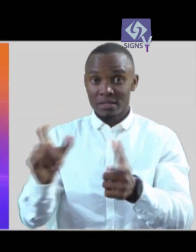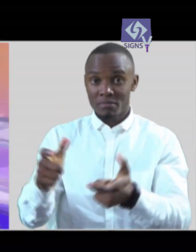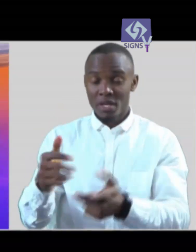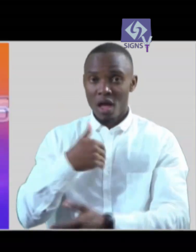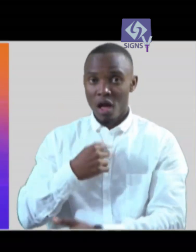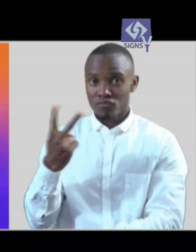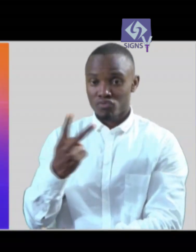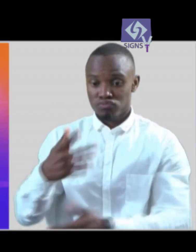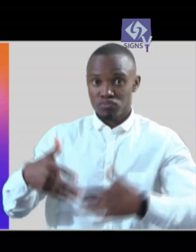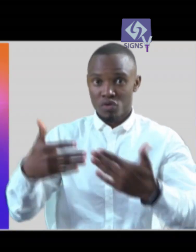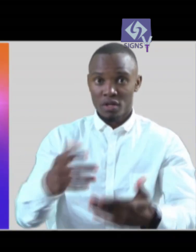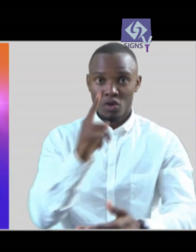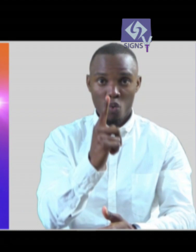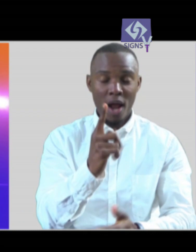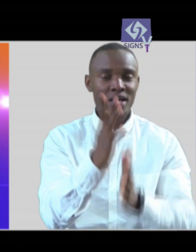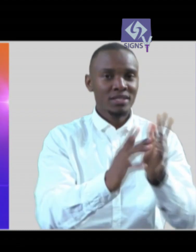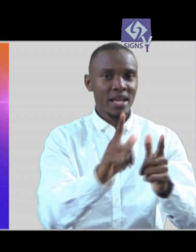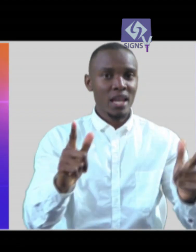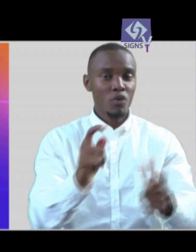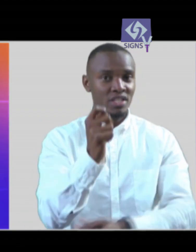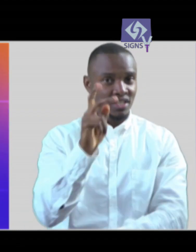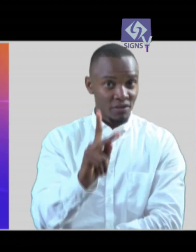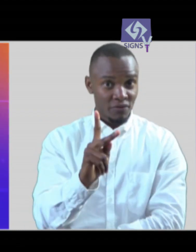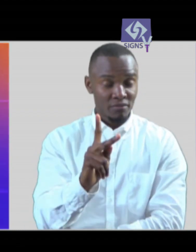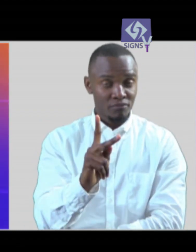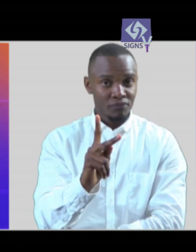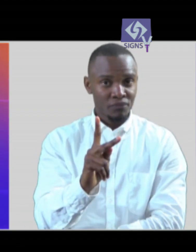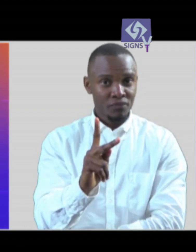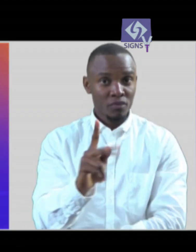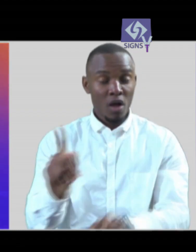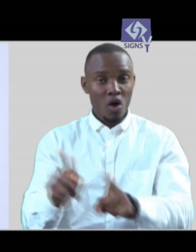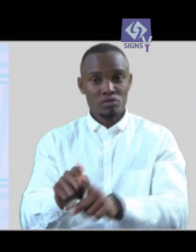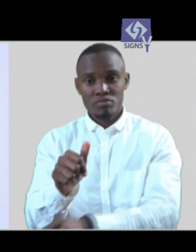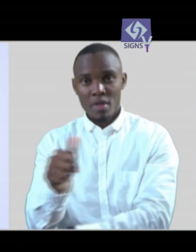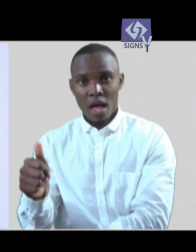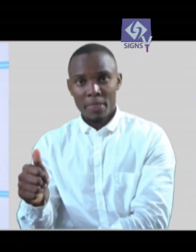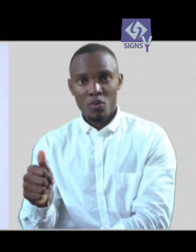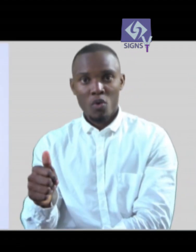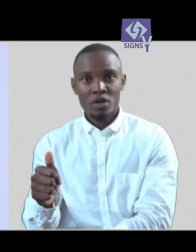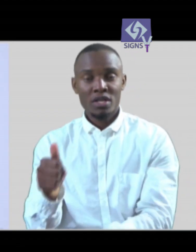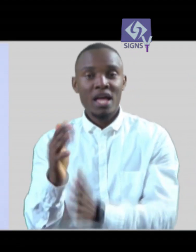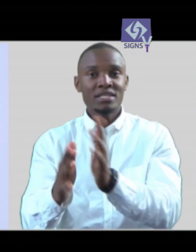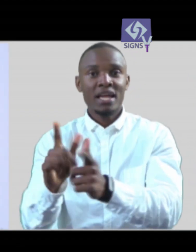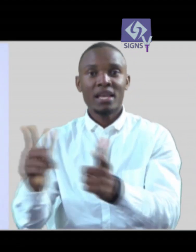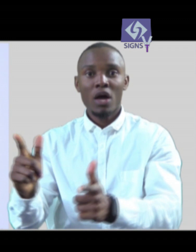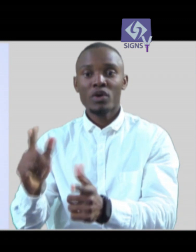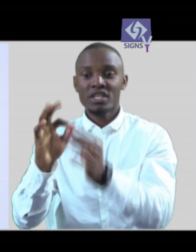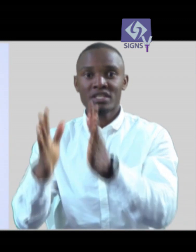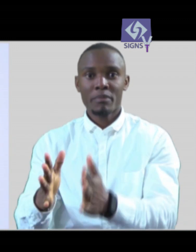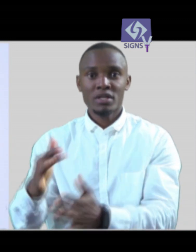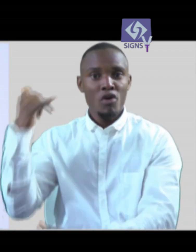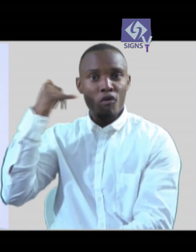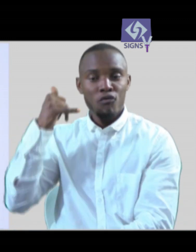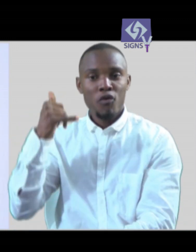farmers from suffering losses from the expected bumper harvest in their regions now a dispatcher from the